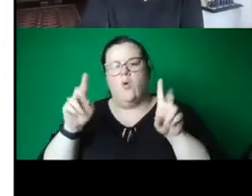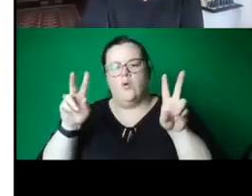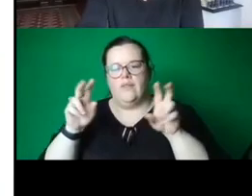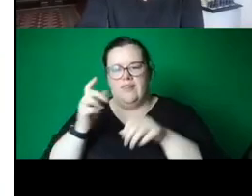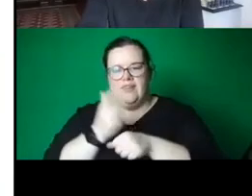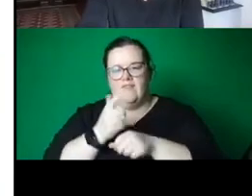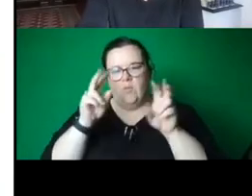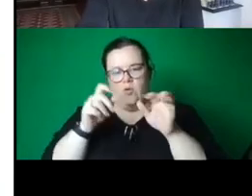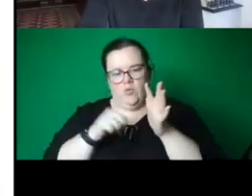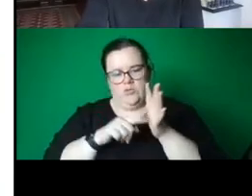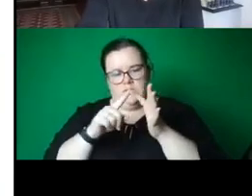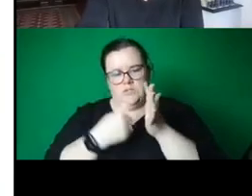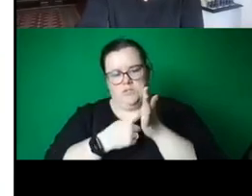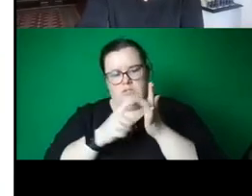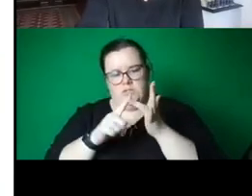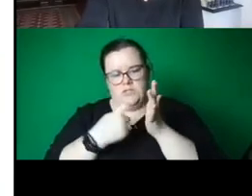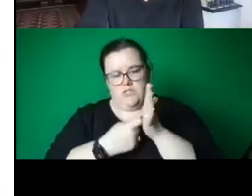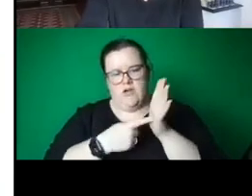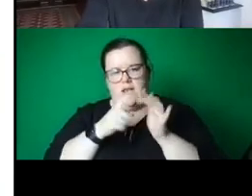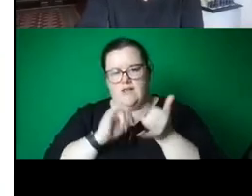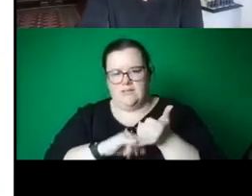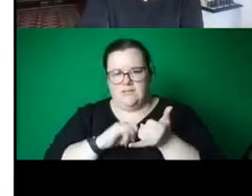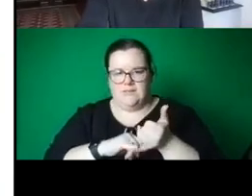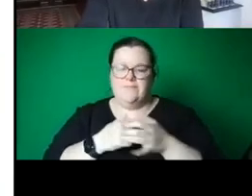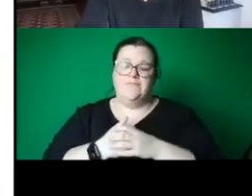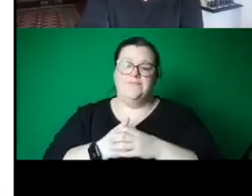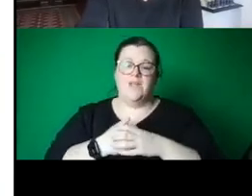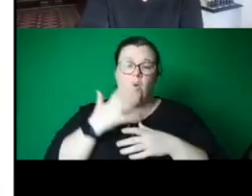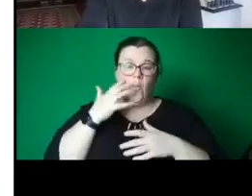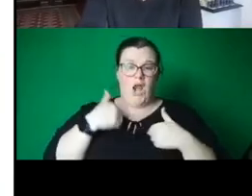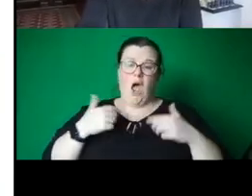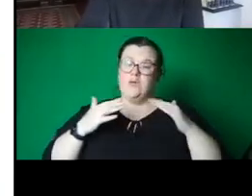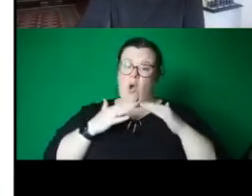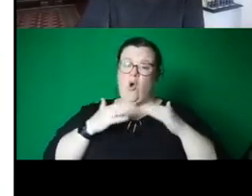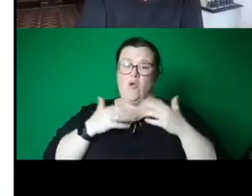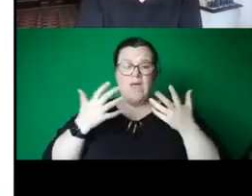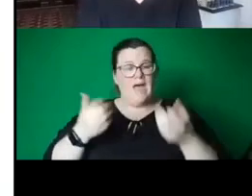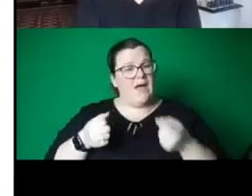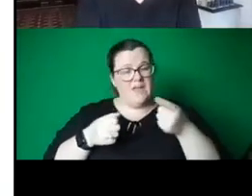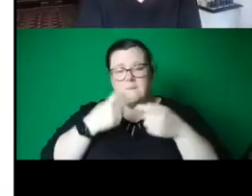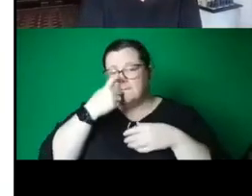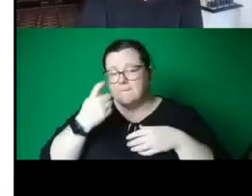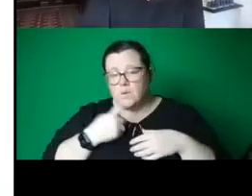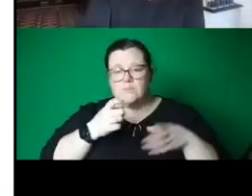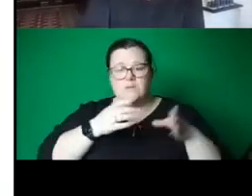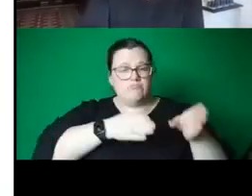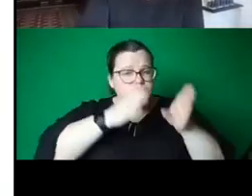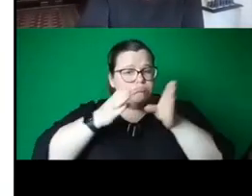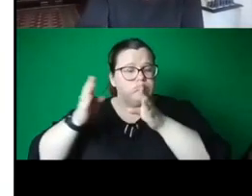Finding myself at home with all the monuments, this strange and distressing time was reminiscent of my childhood.